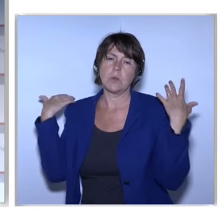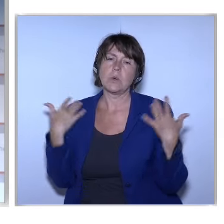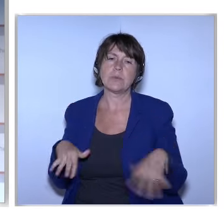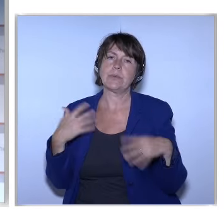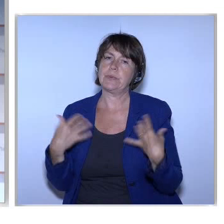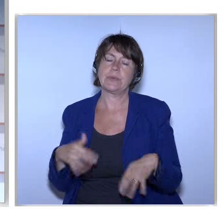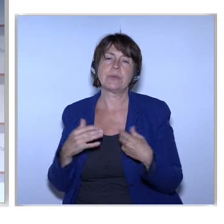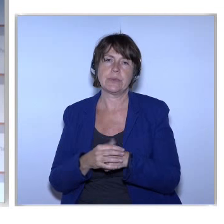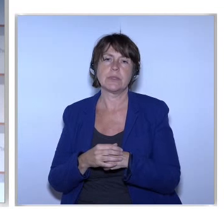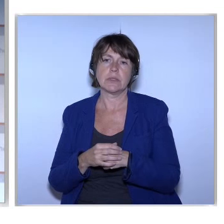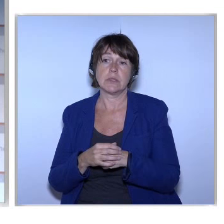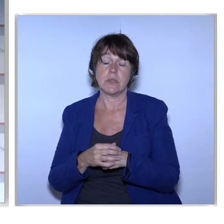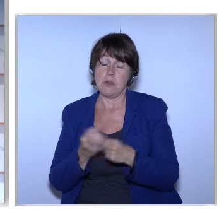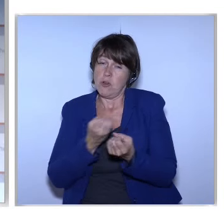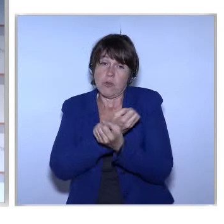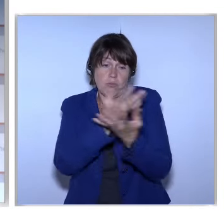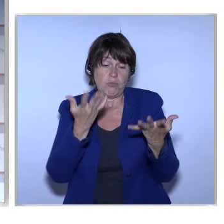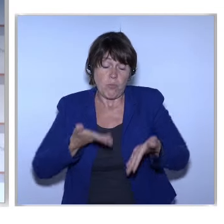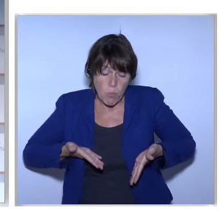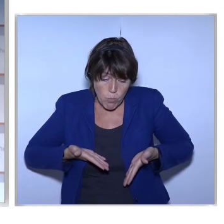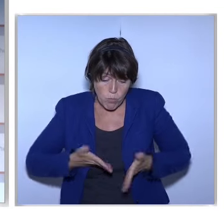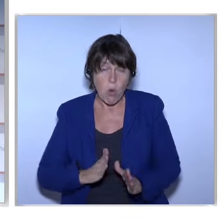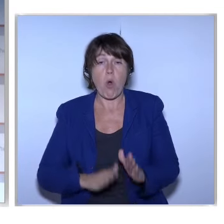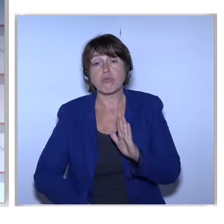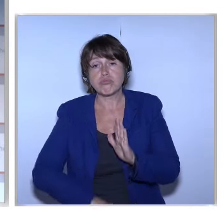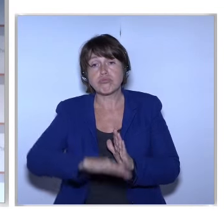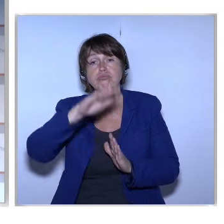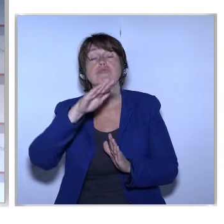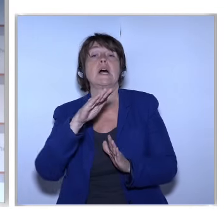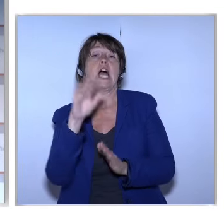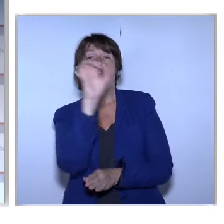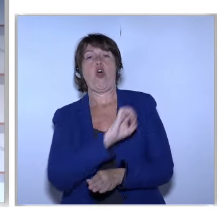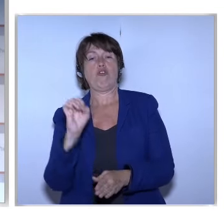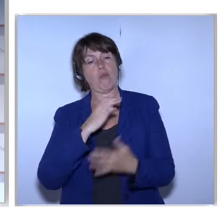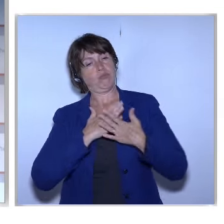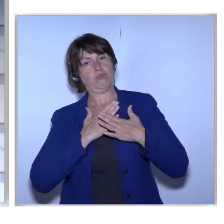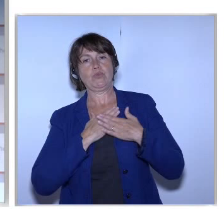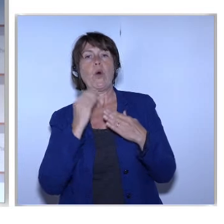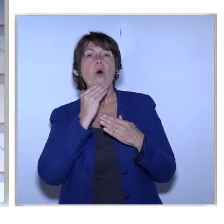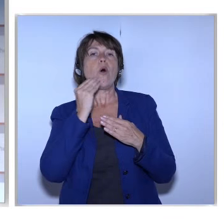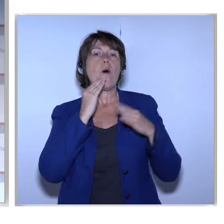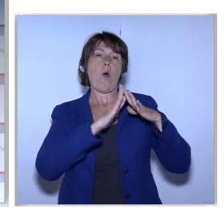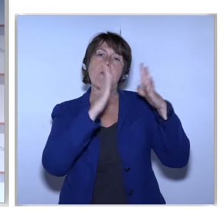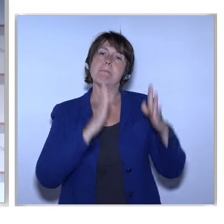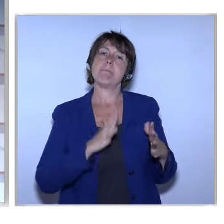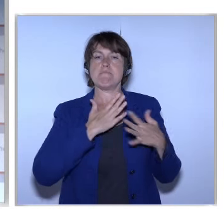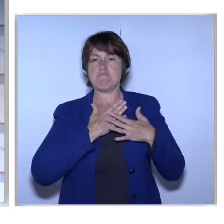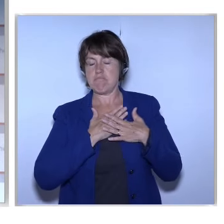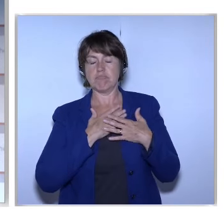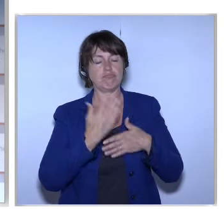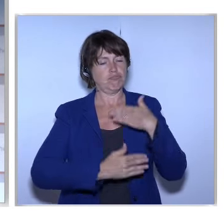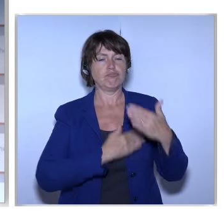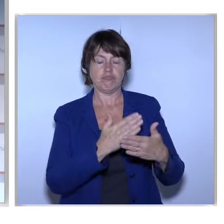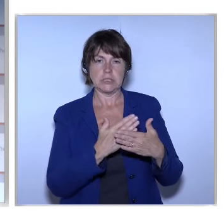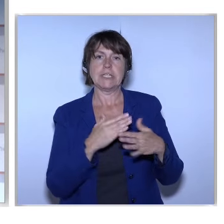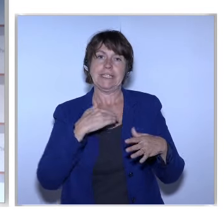Most Of The People Are Born And Bred In Europe In Their Home Countries So You Can Imagine That Their Sense